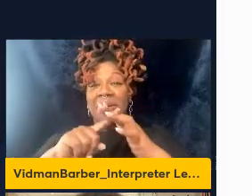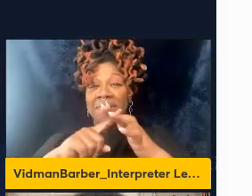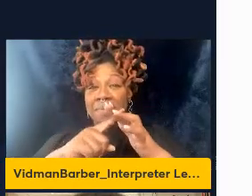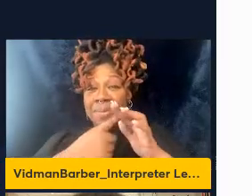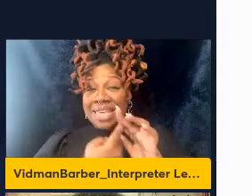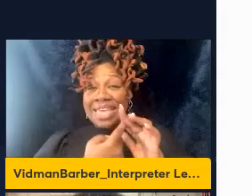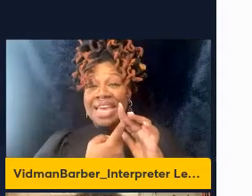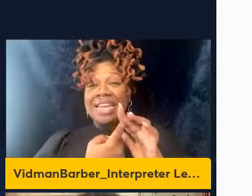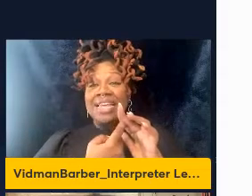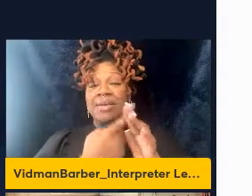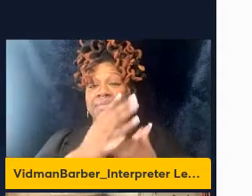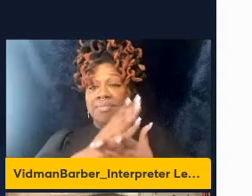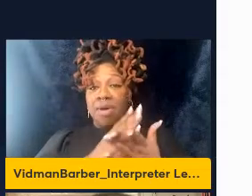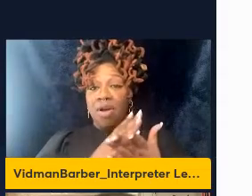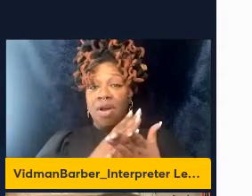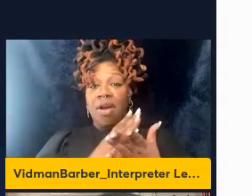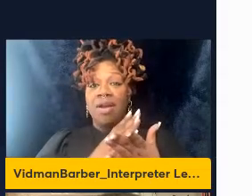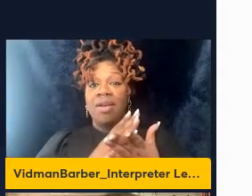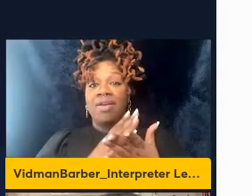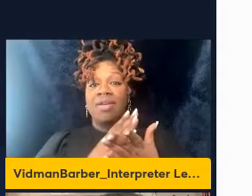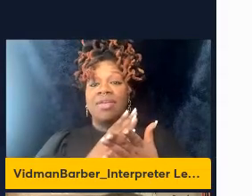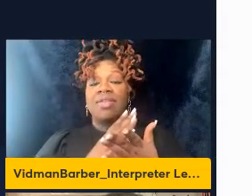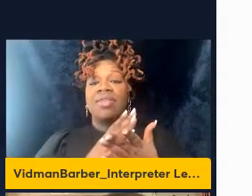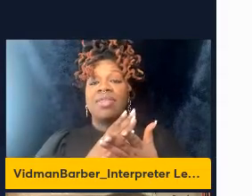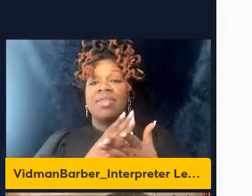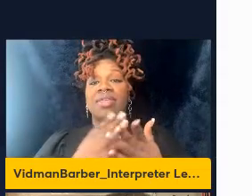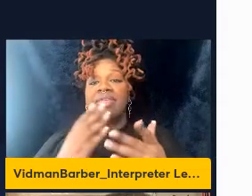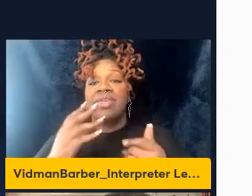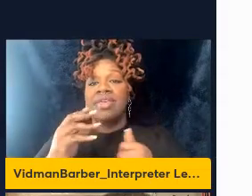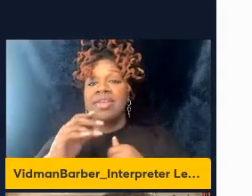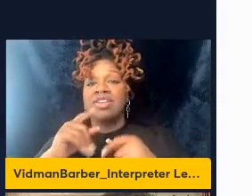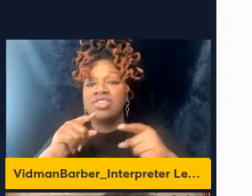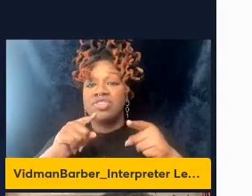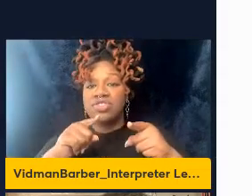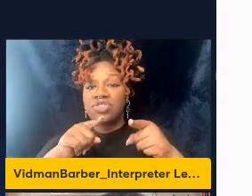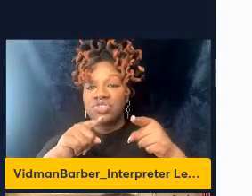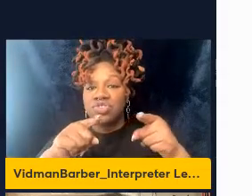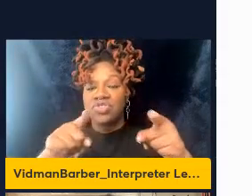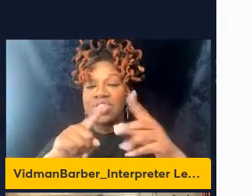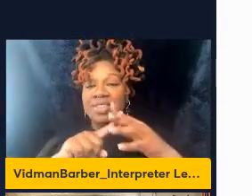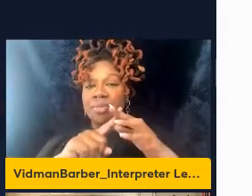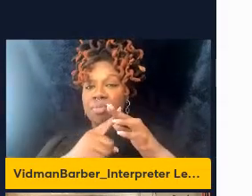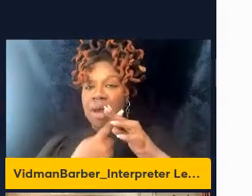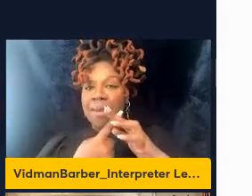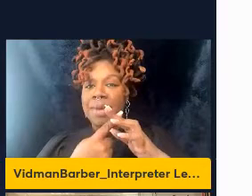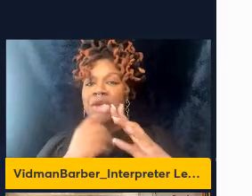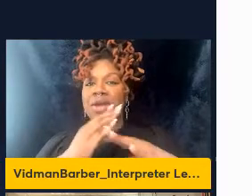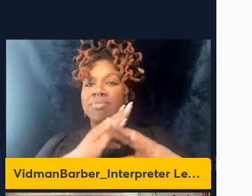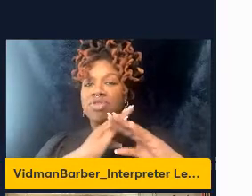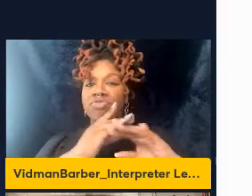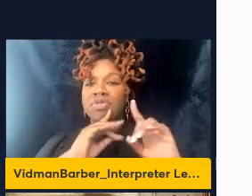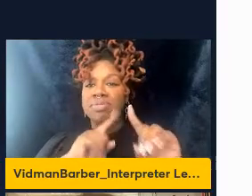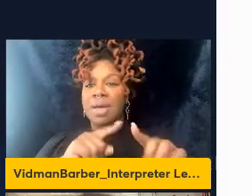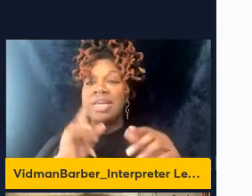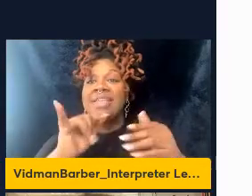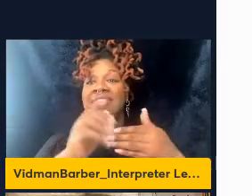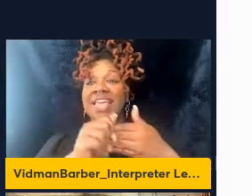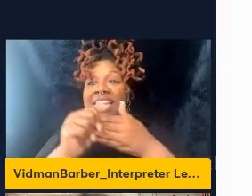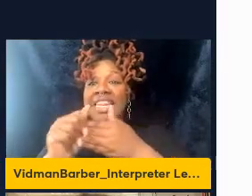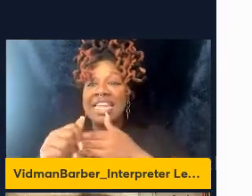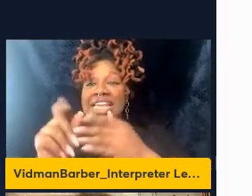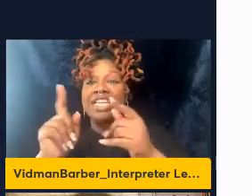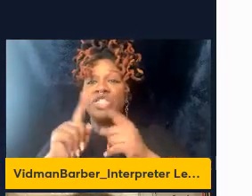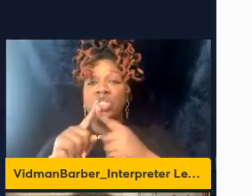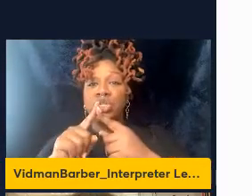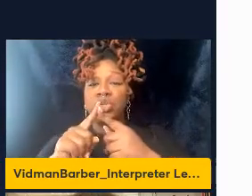type 1 interferons that are secreted early during the primary immune response. And these lead to the recruitment of